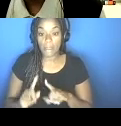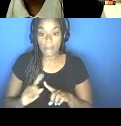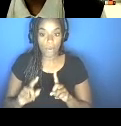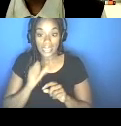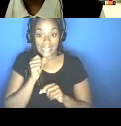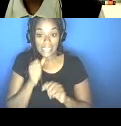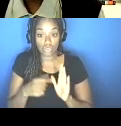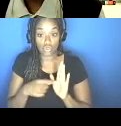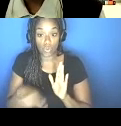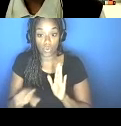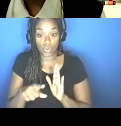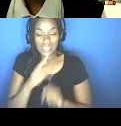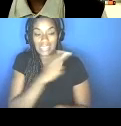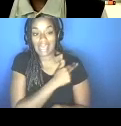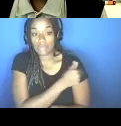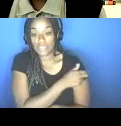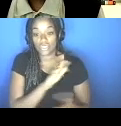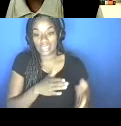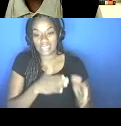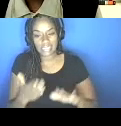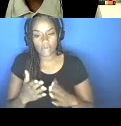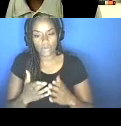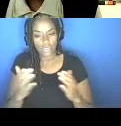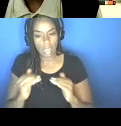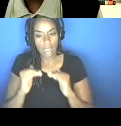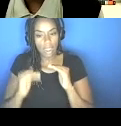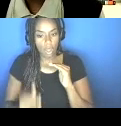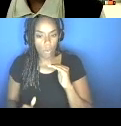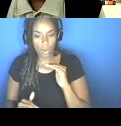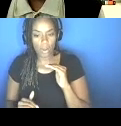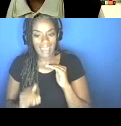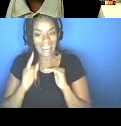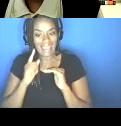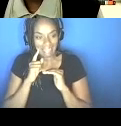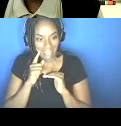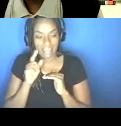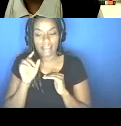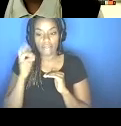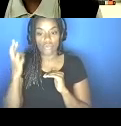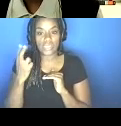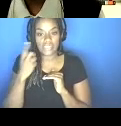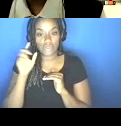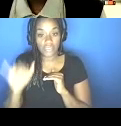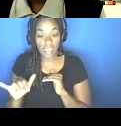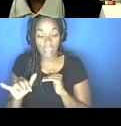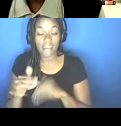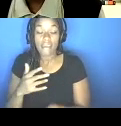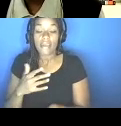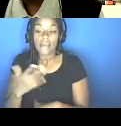hospitalizations and deaths were a lot lower I think a lot of that did have to do with the fact that even though the vaccines weren't able to prevent